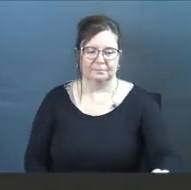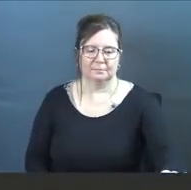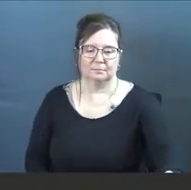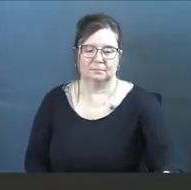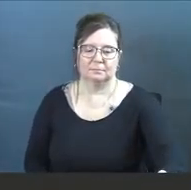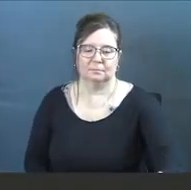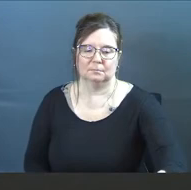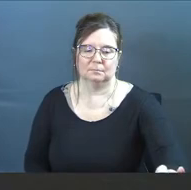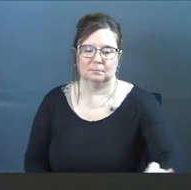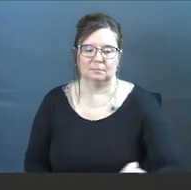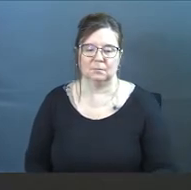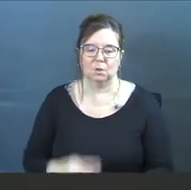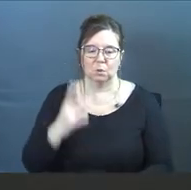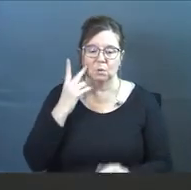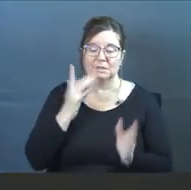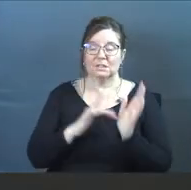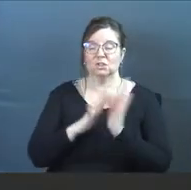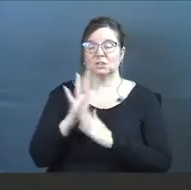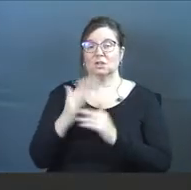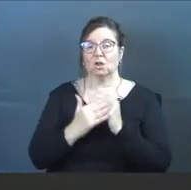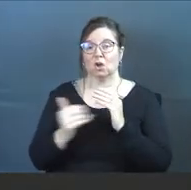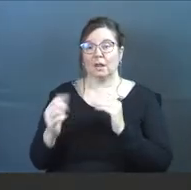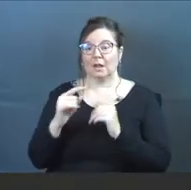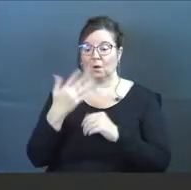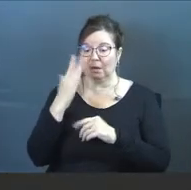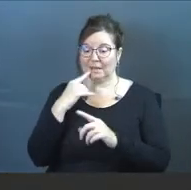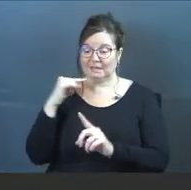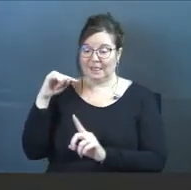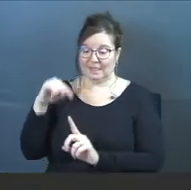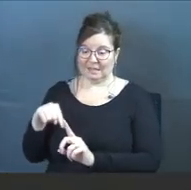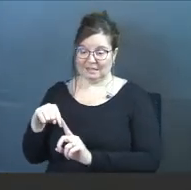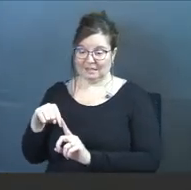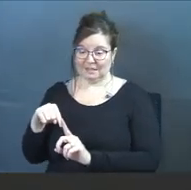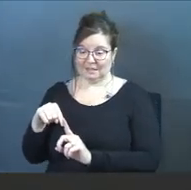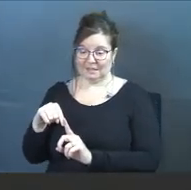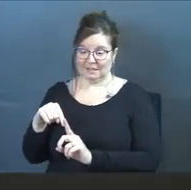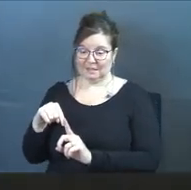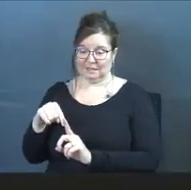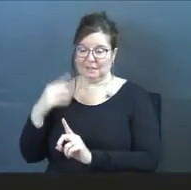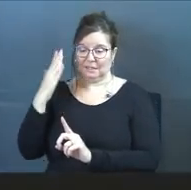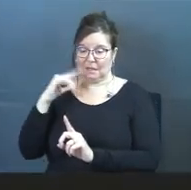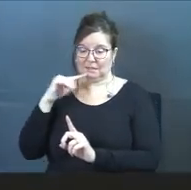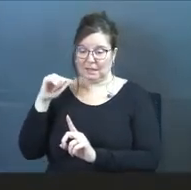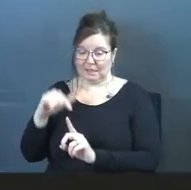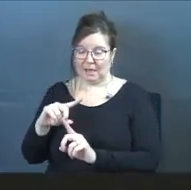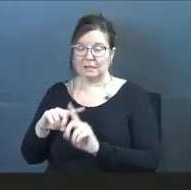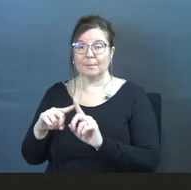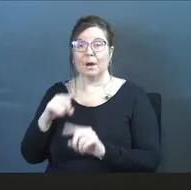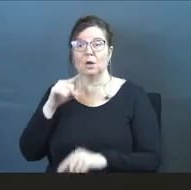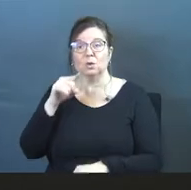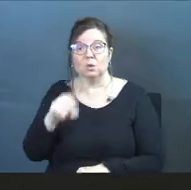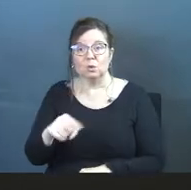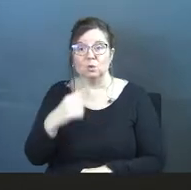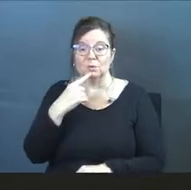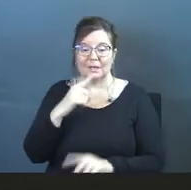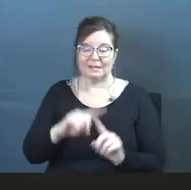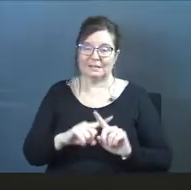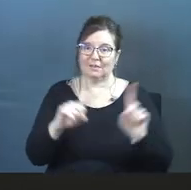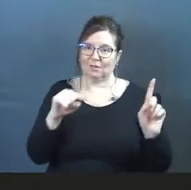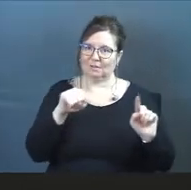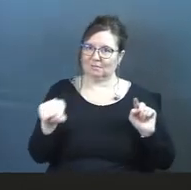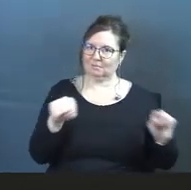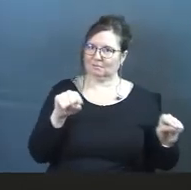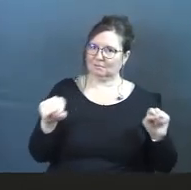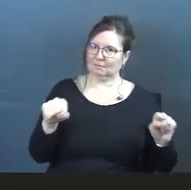See here, Jesus calling out, God says this. God says this, but you say this.